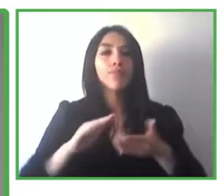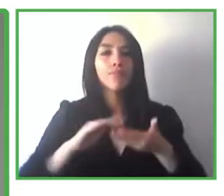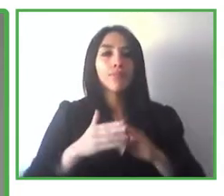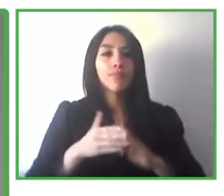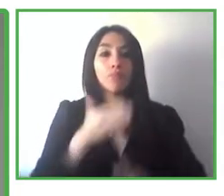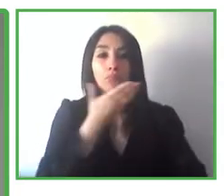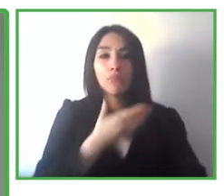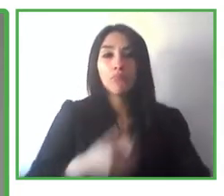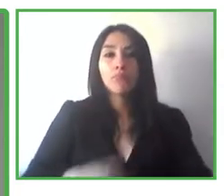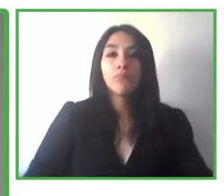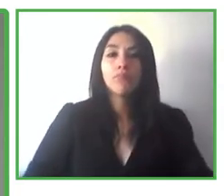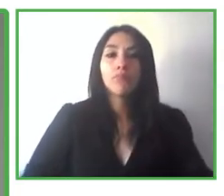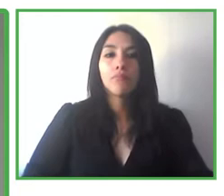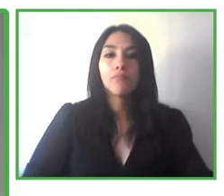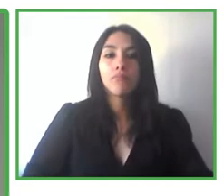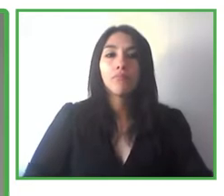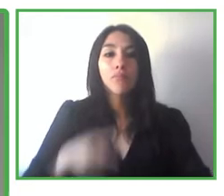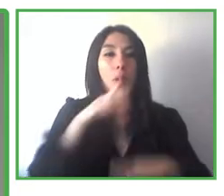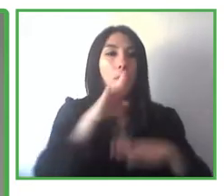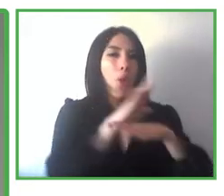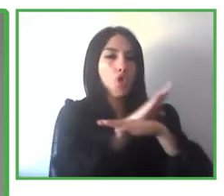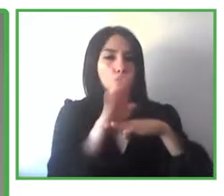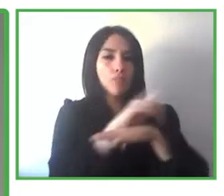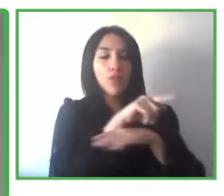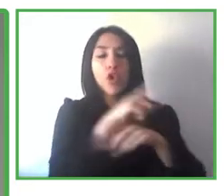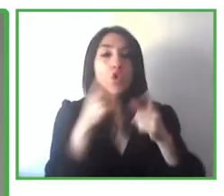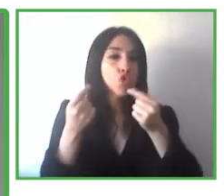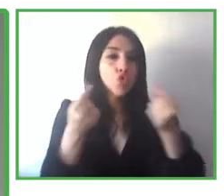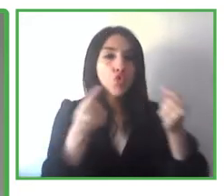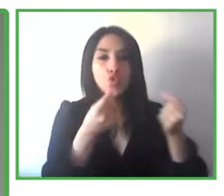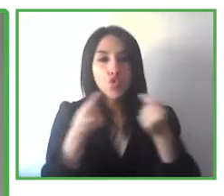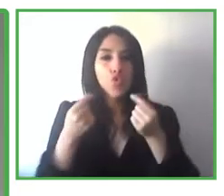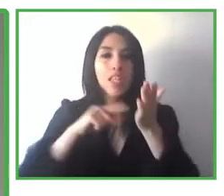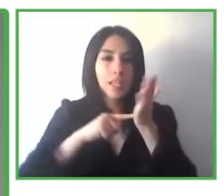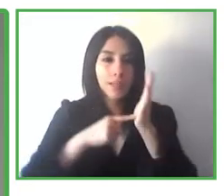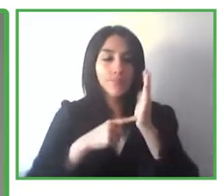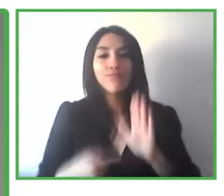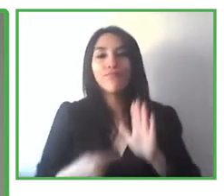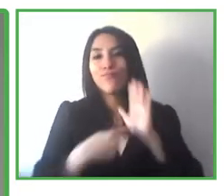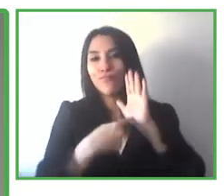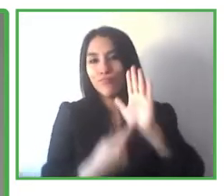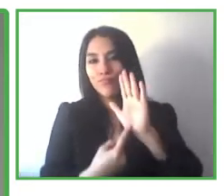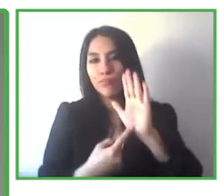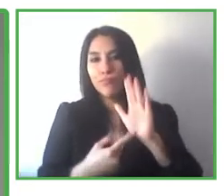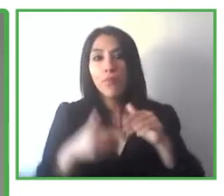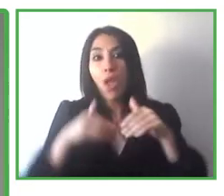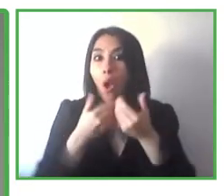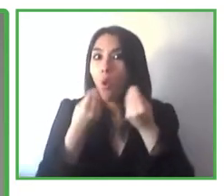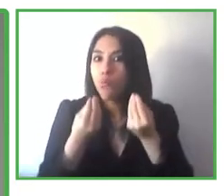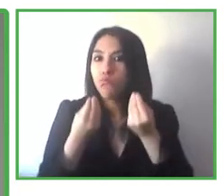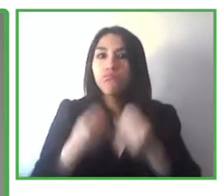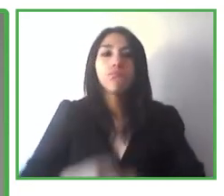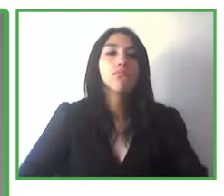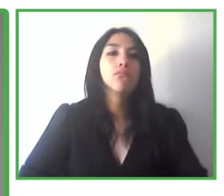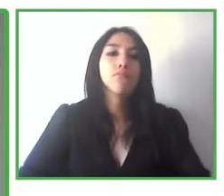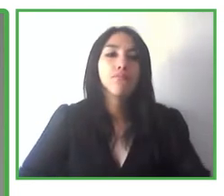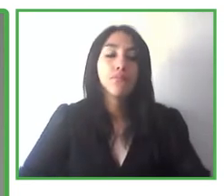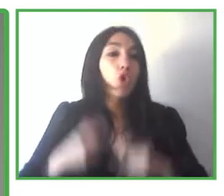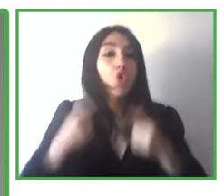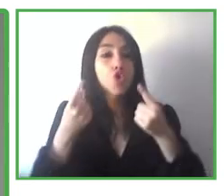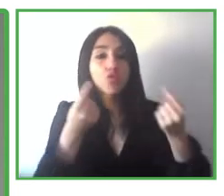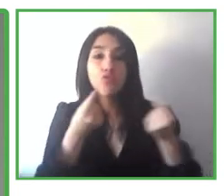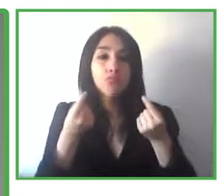for the technologies that he will be sharing with us in this case, in order to achieve